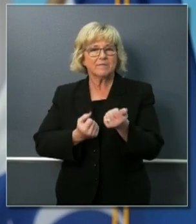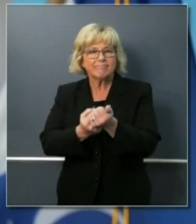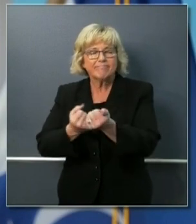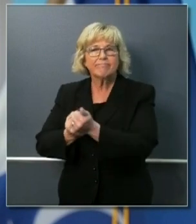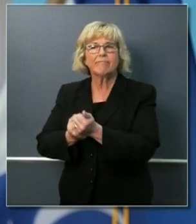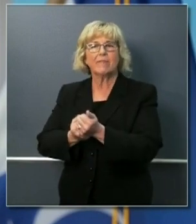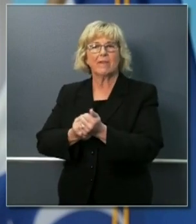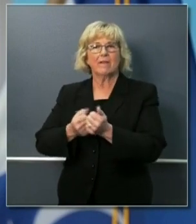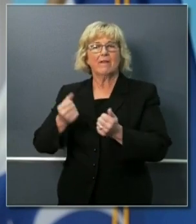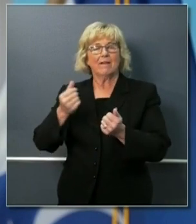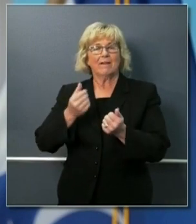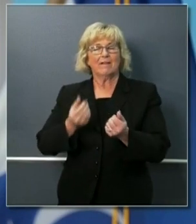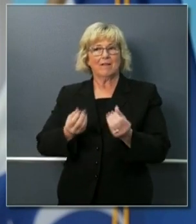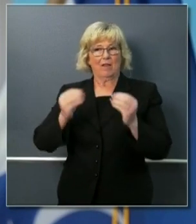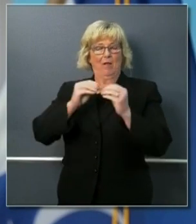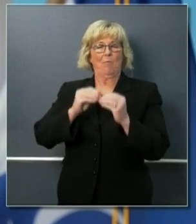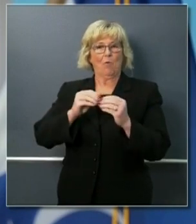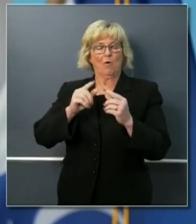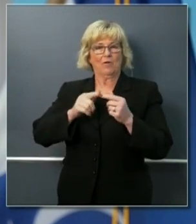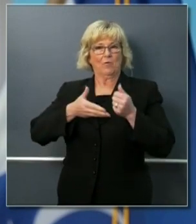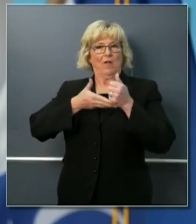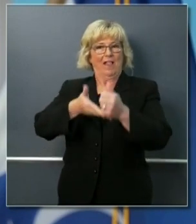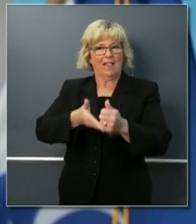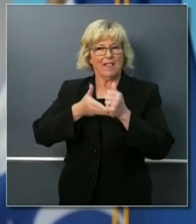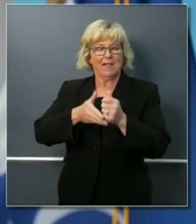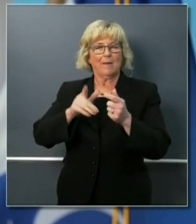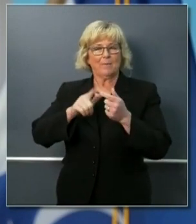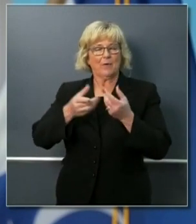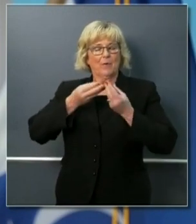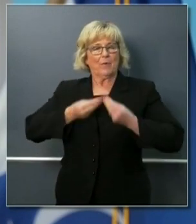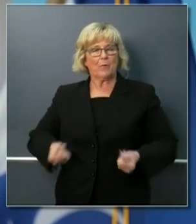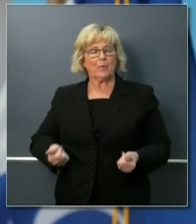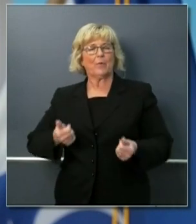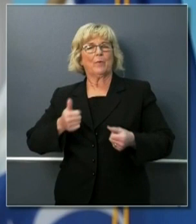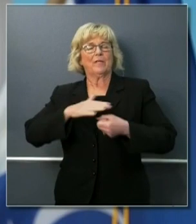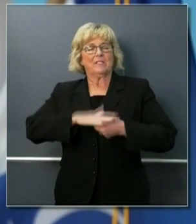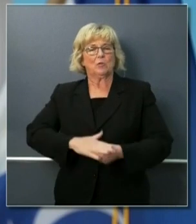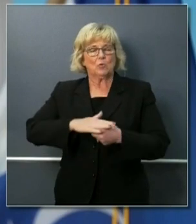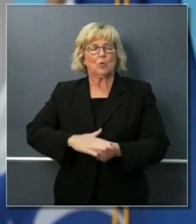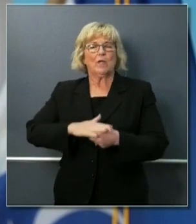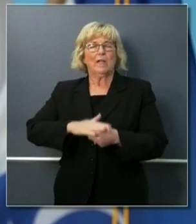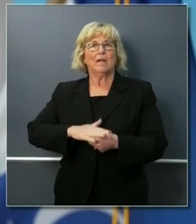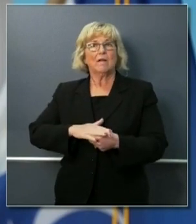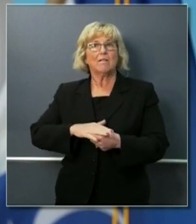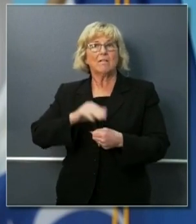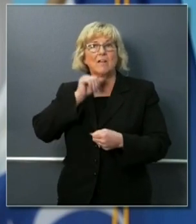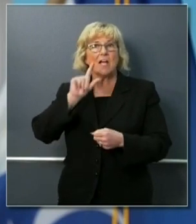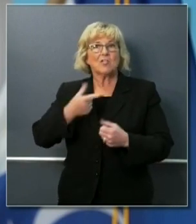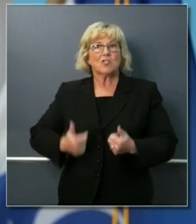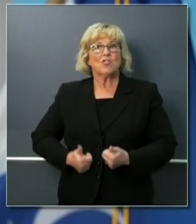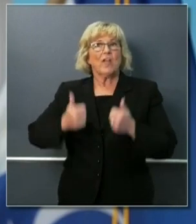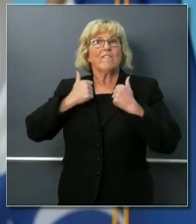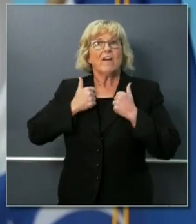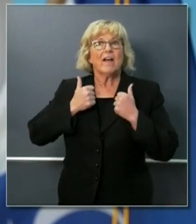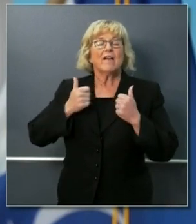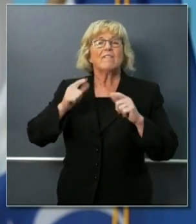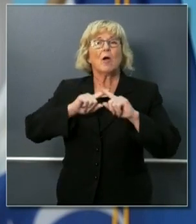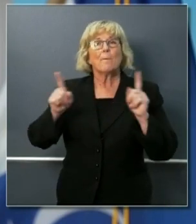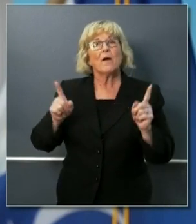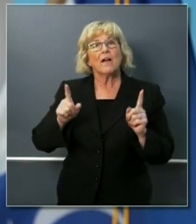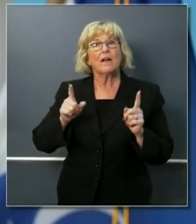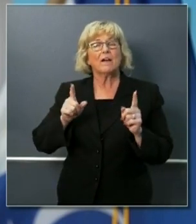psychological first aid themselves to get through the day and to continue to thrive not just survive in terms of the workload